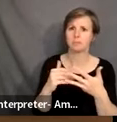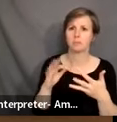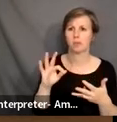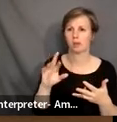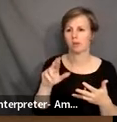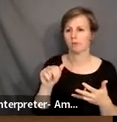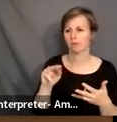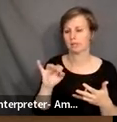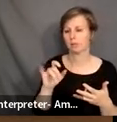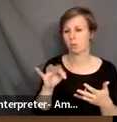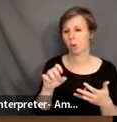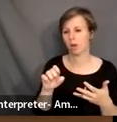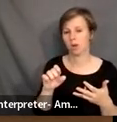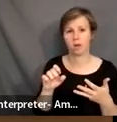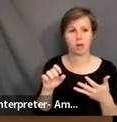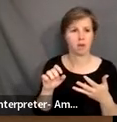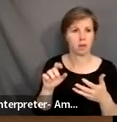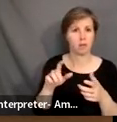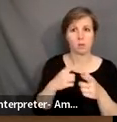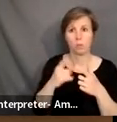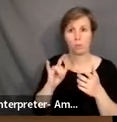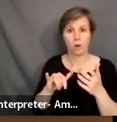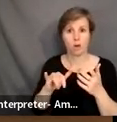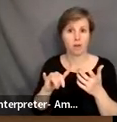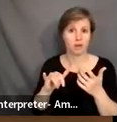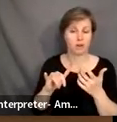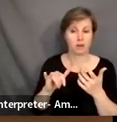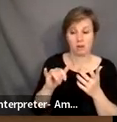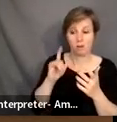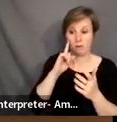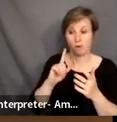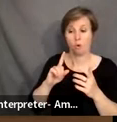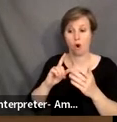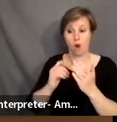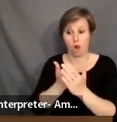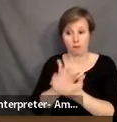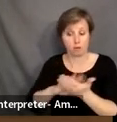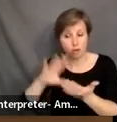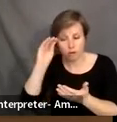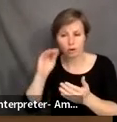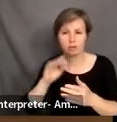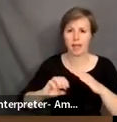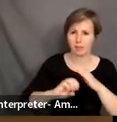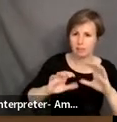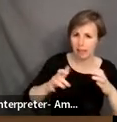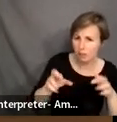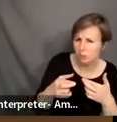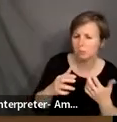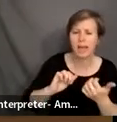elementary classrooms and also classrooms of novice learners. So we're going to start with Dr. Cecile Aksilien.